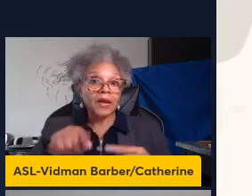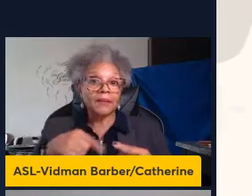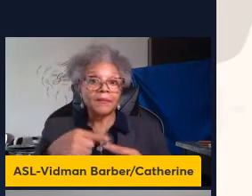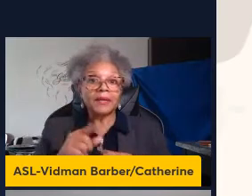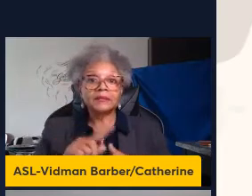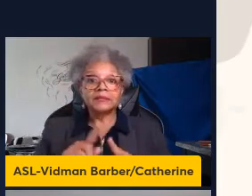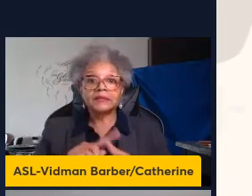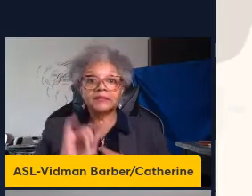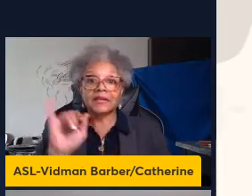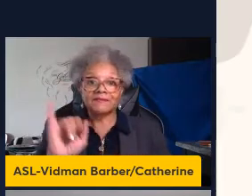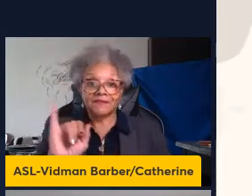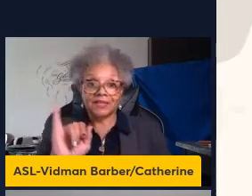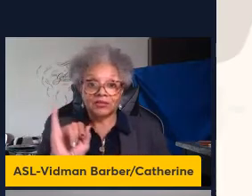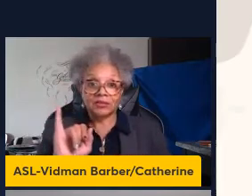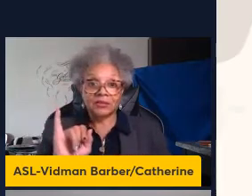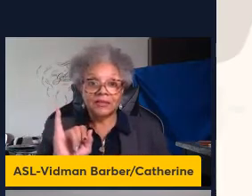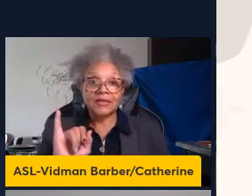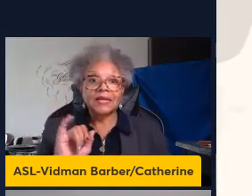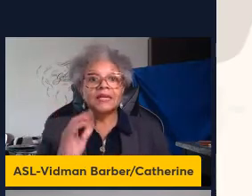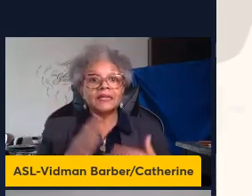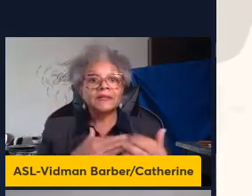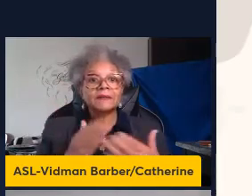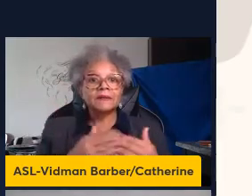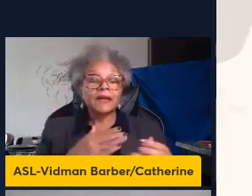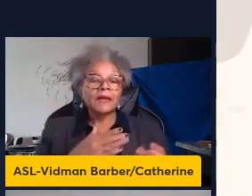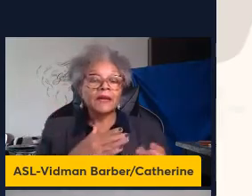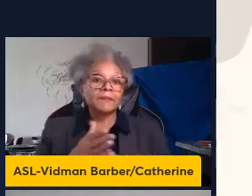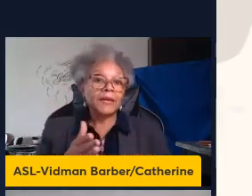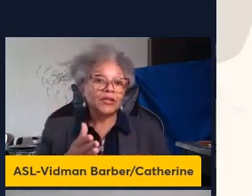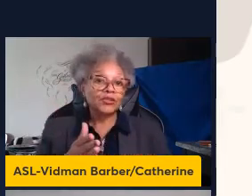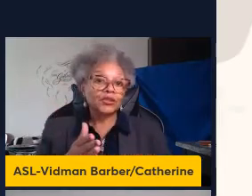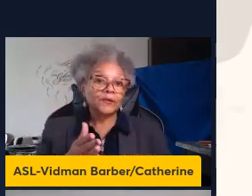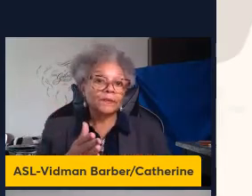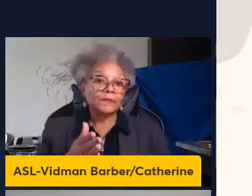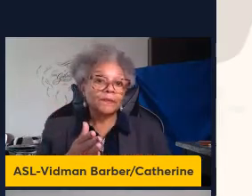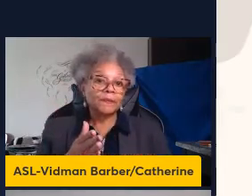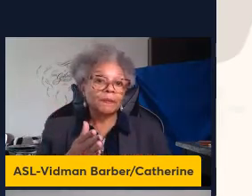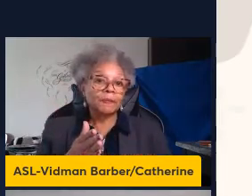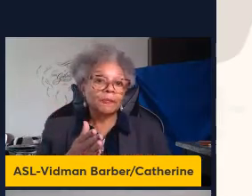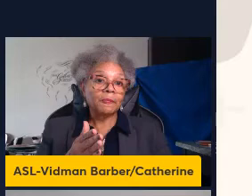and despite being a major health burden